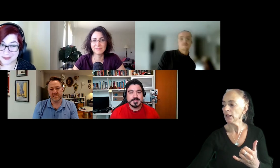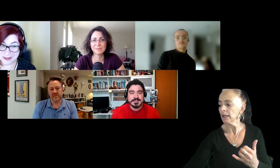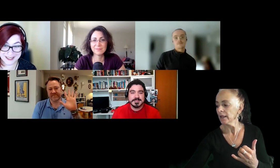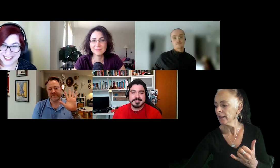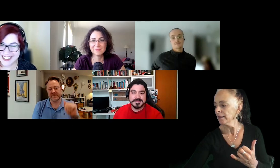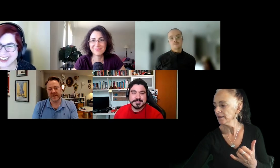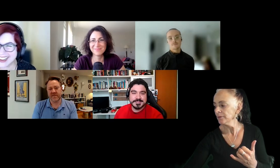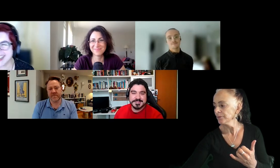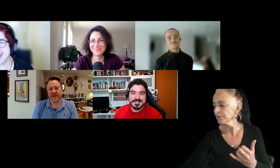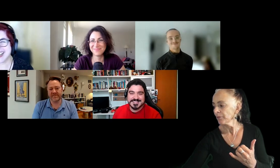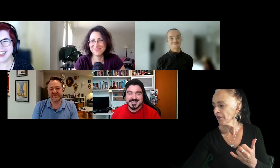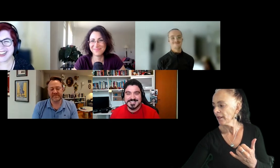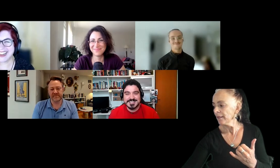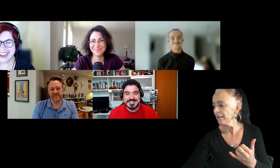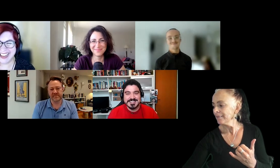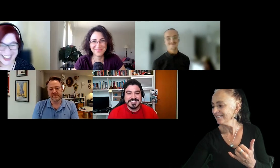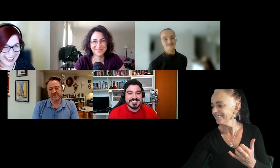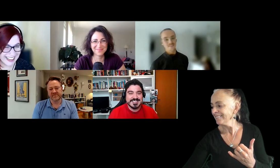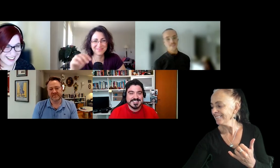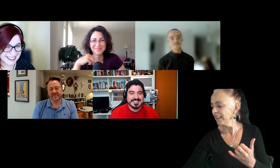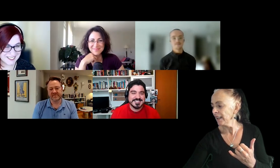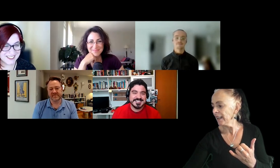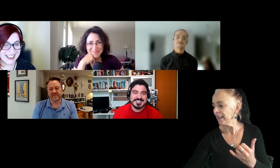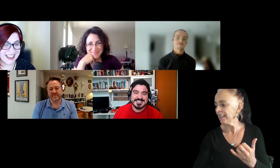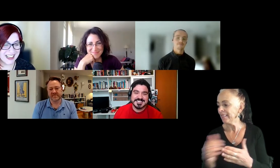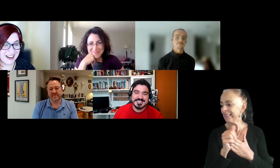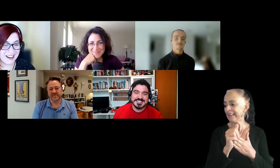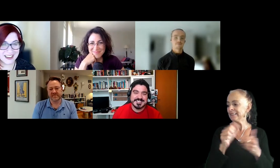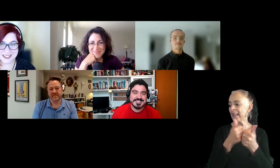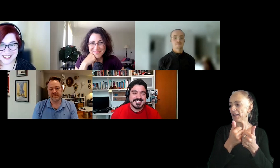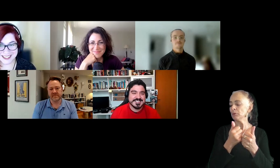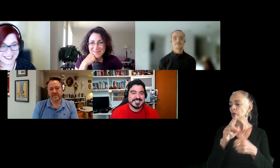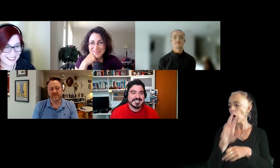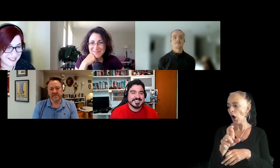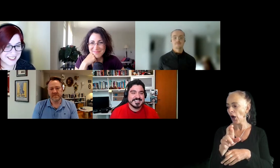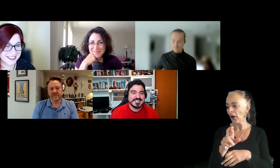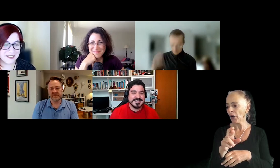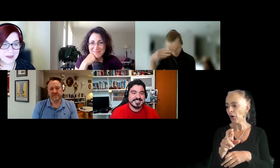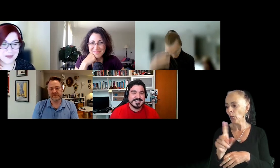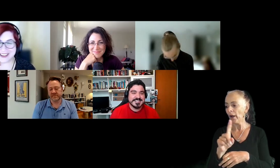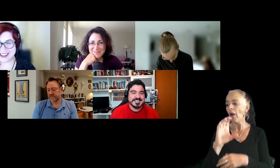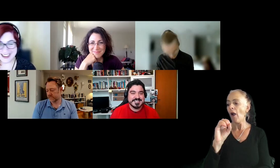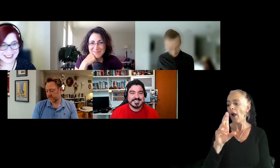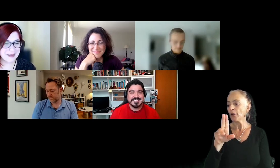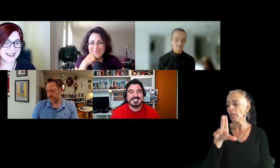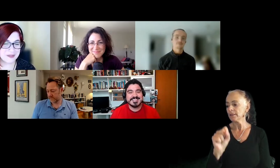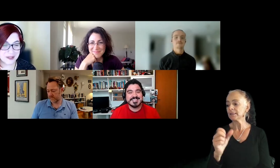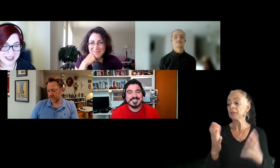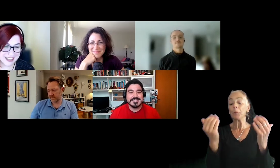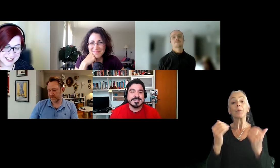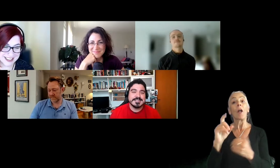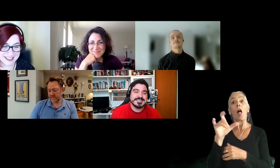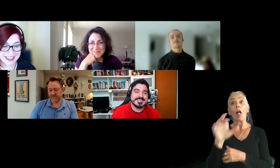What a profile. Hi, everybody. Awesome. Oliver. Oliver Donald from UK spent